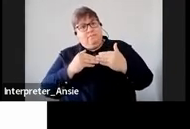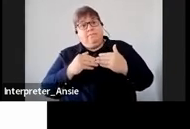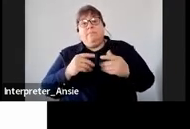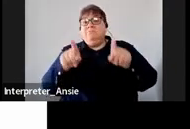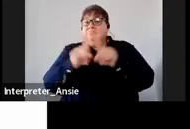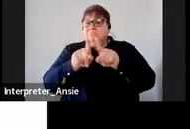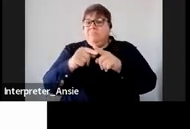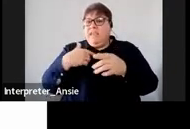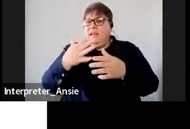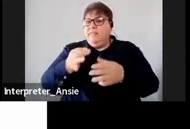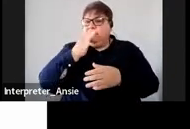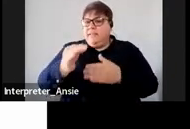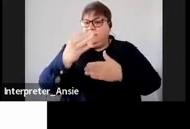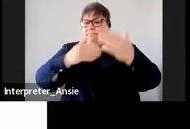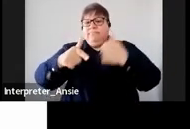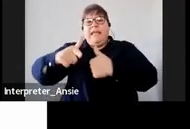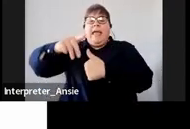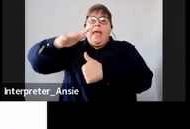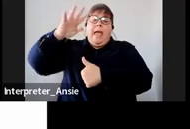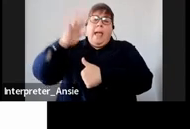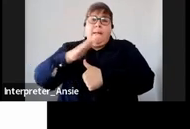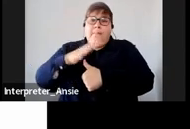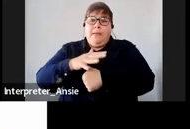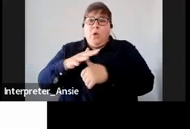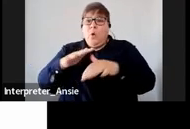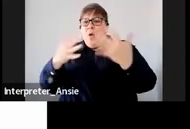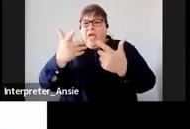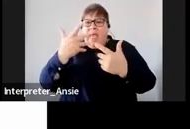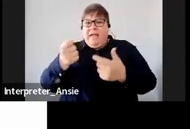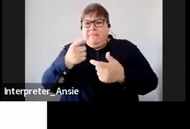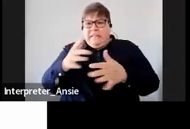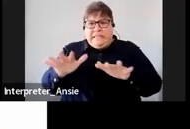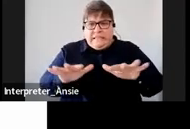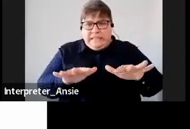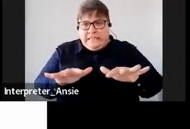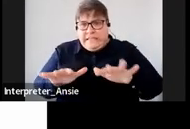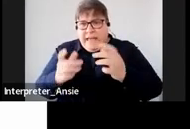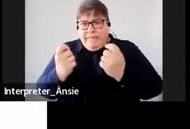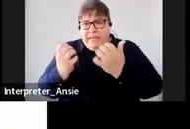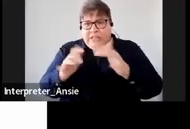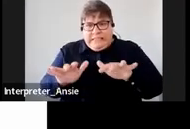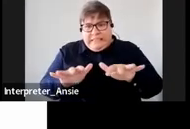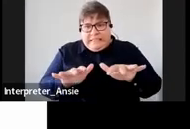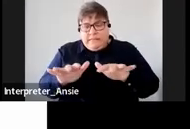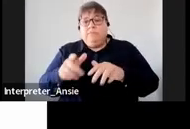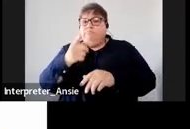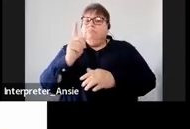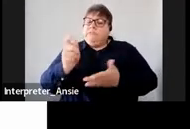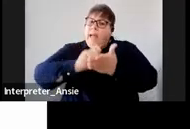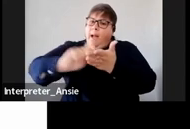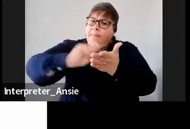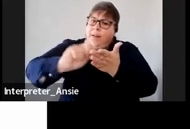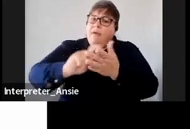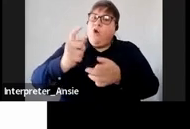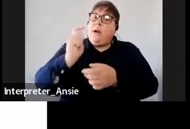it's also important that where you're struggling financially you should apply for a payment